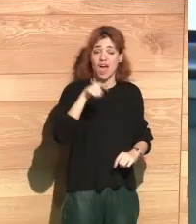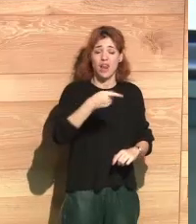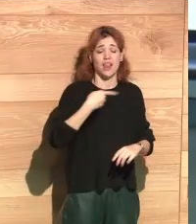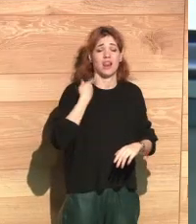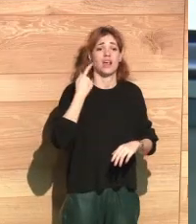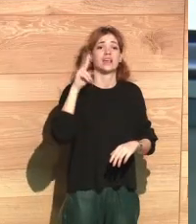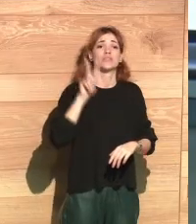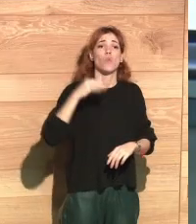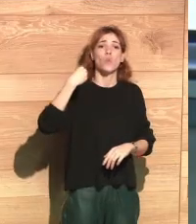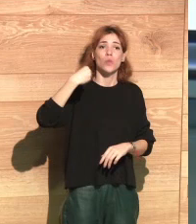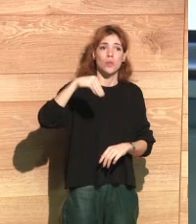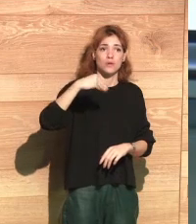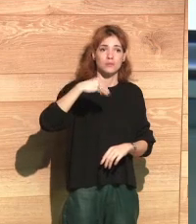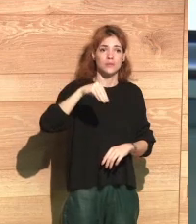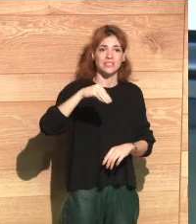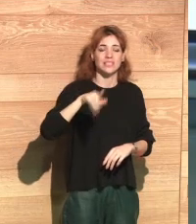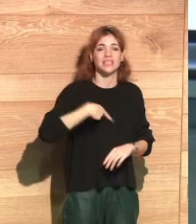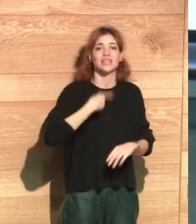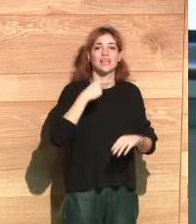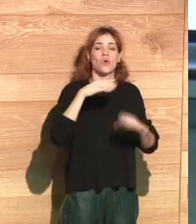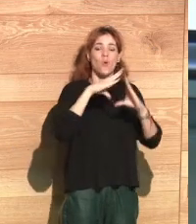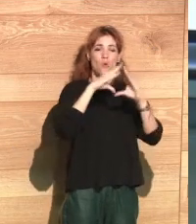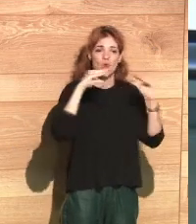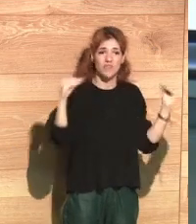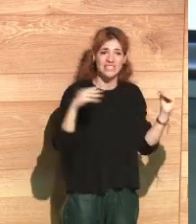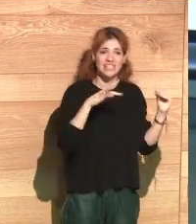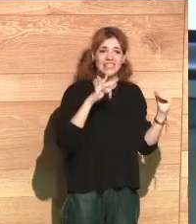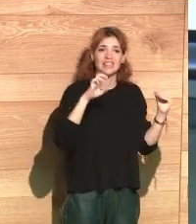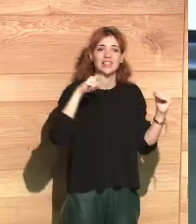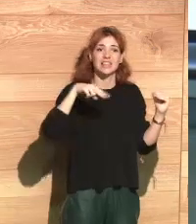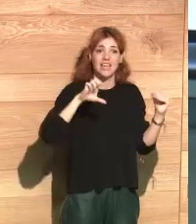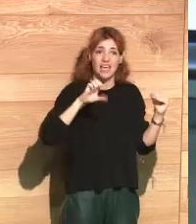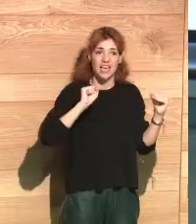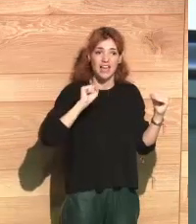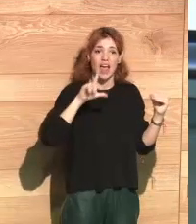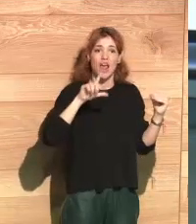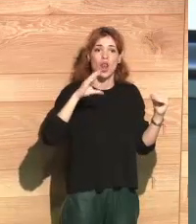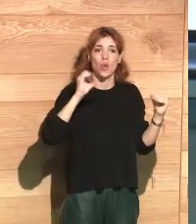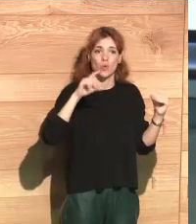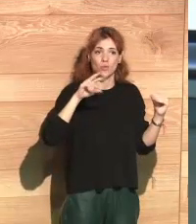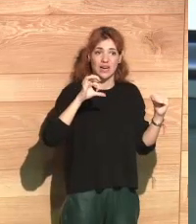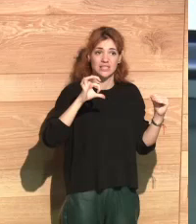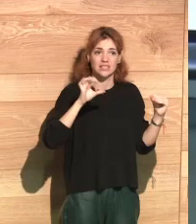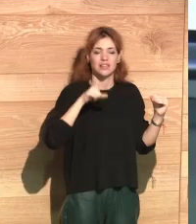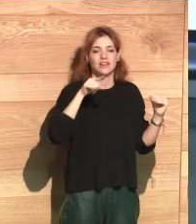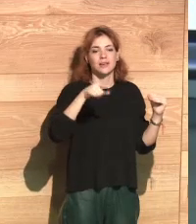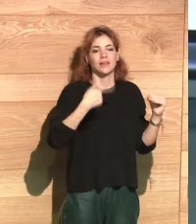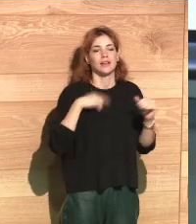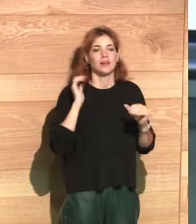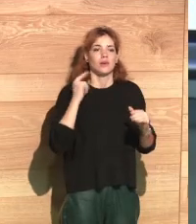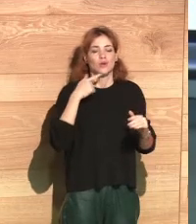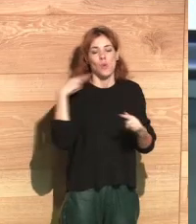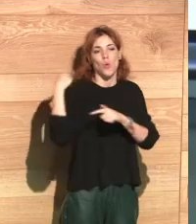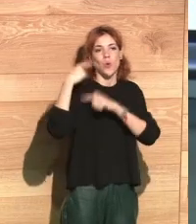project, and also the Executive Vice President of the IE University, and Carlos Luca de Tena, who has